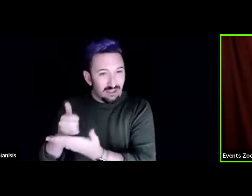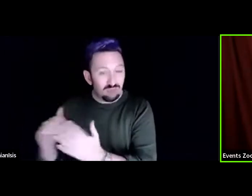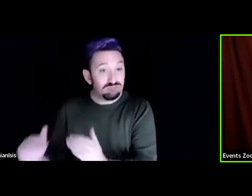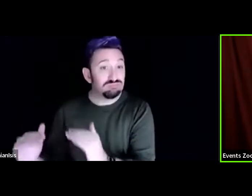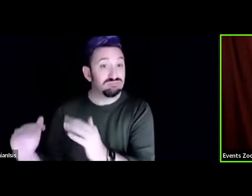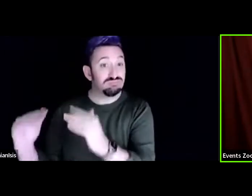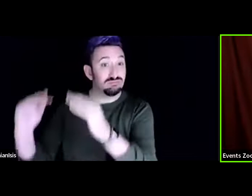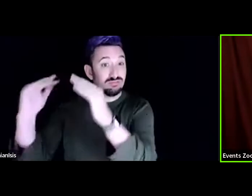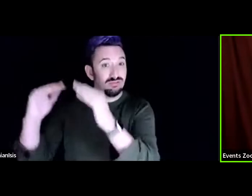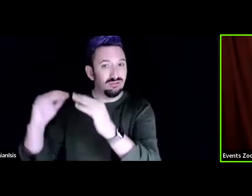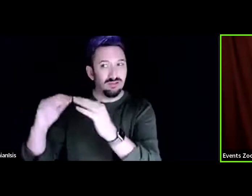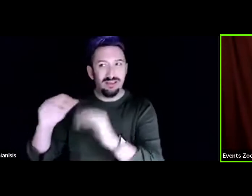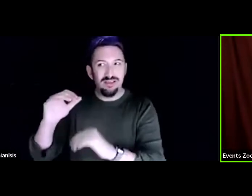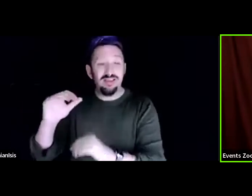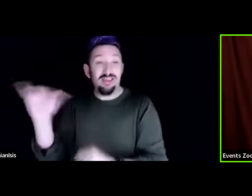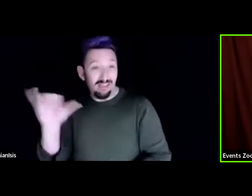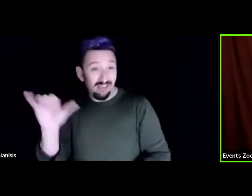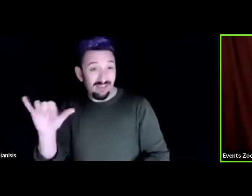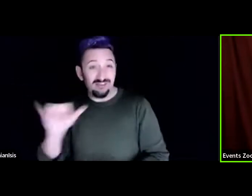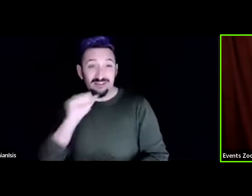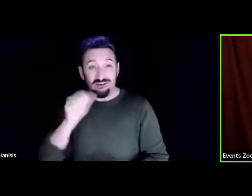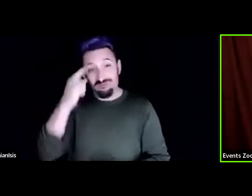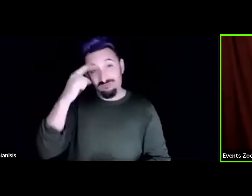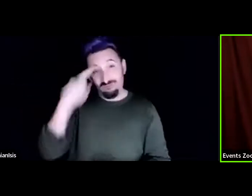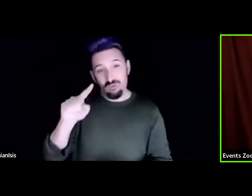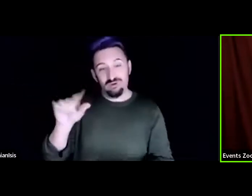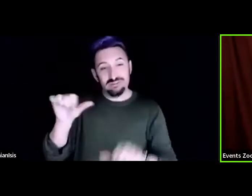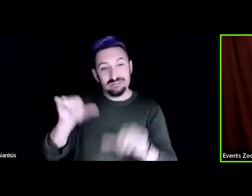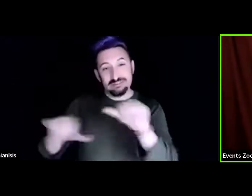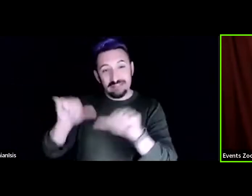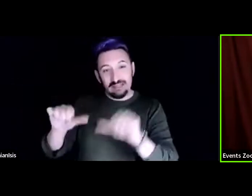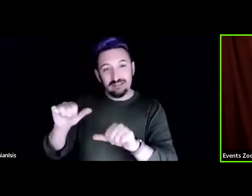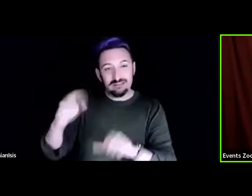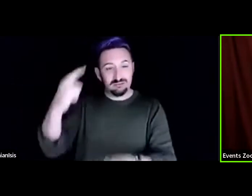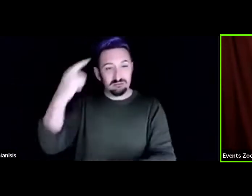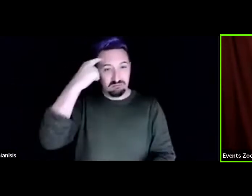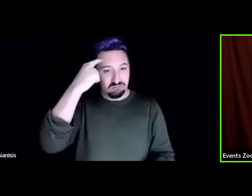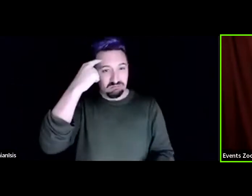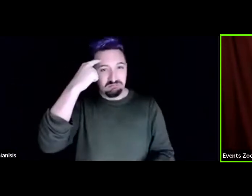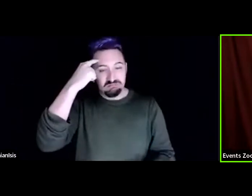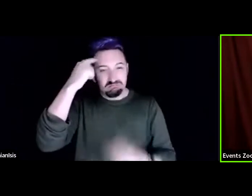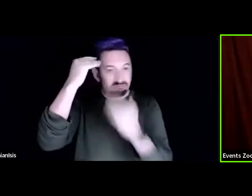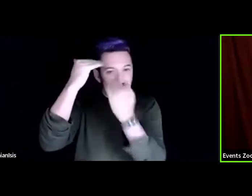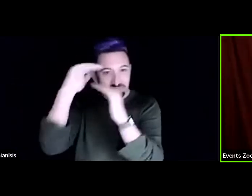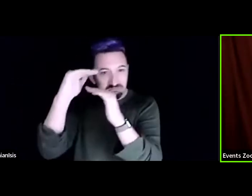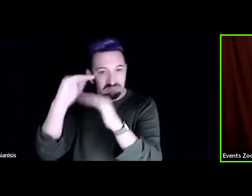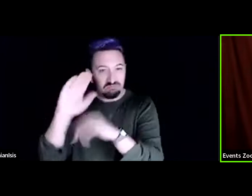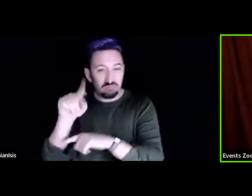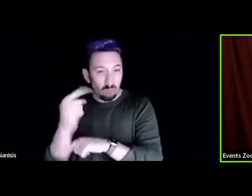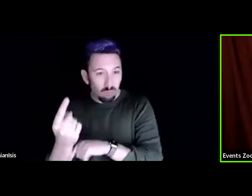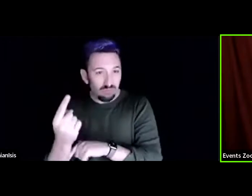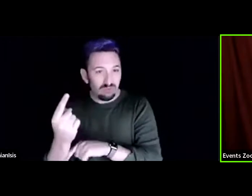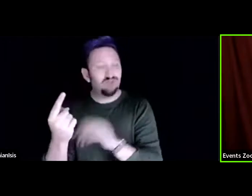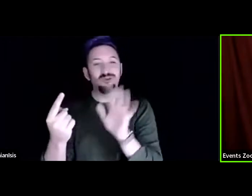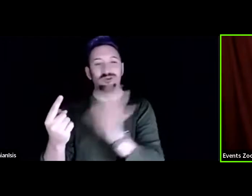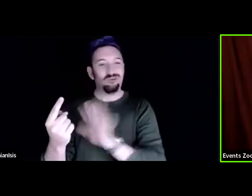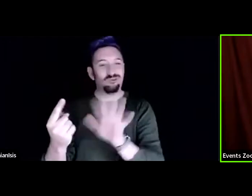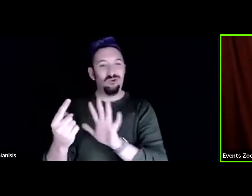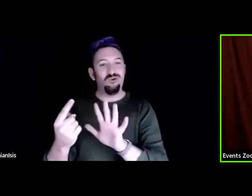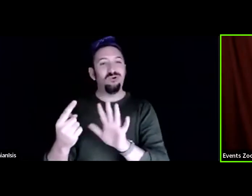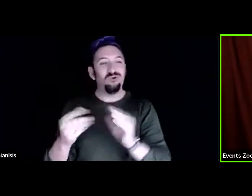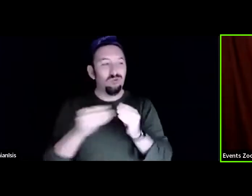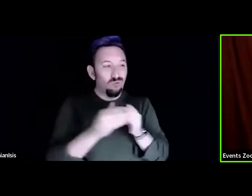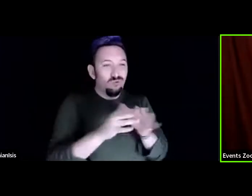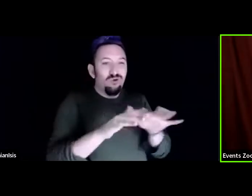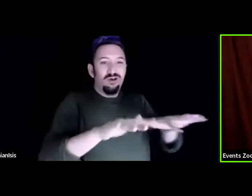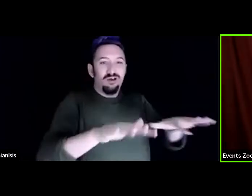heady activity, but a piece of activism, a piece of social organizing. So how do we understand what's going on in the ecological world,